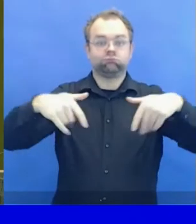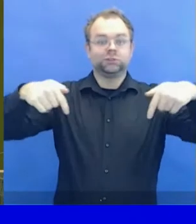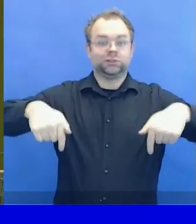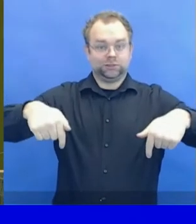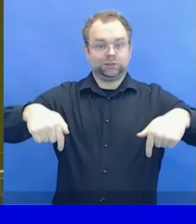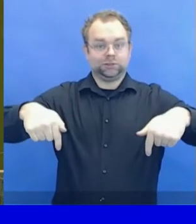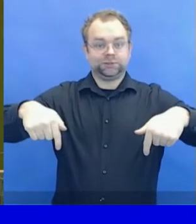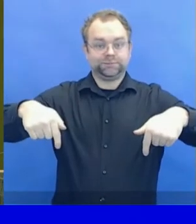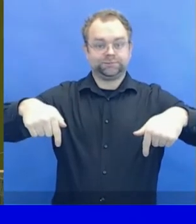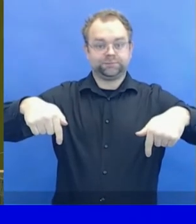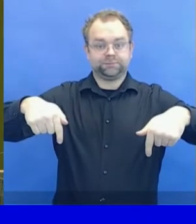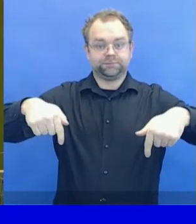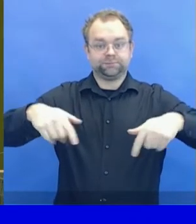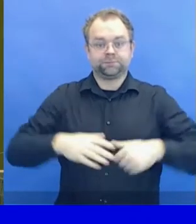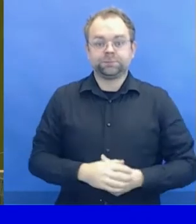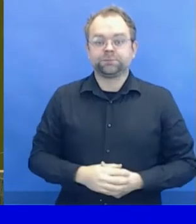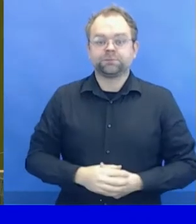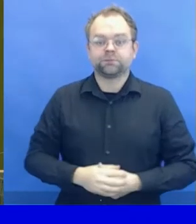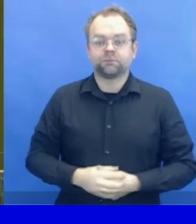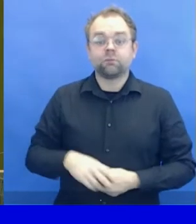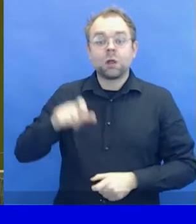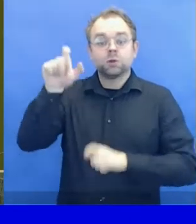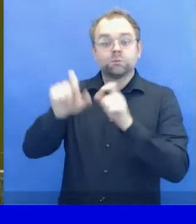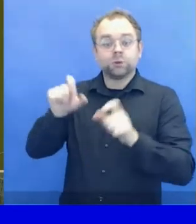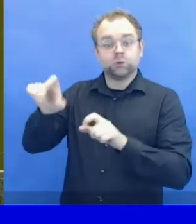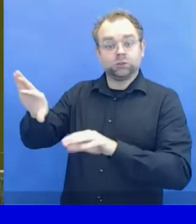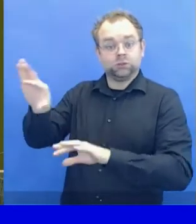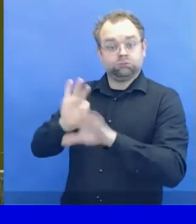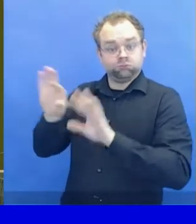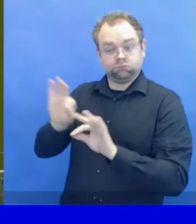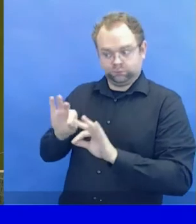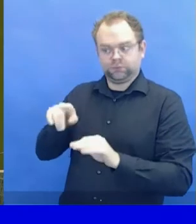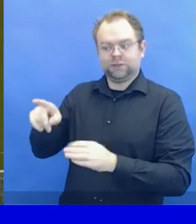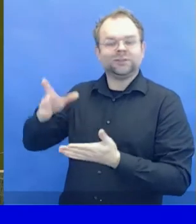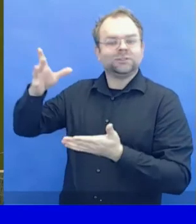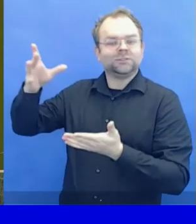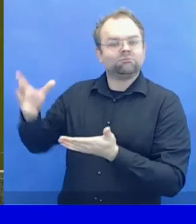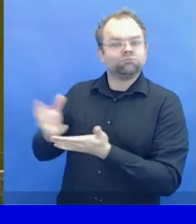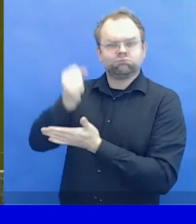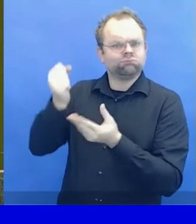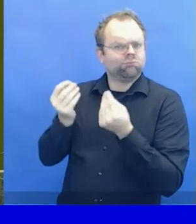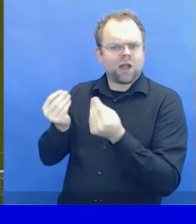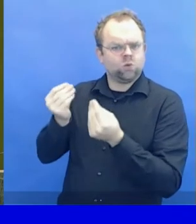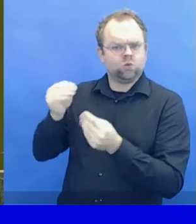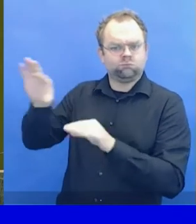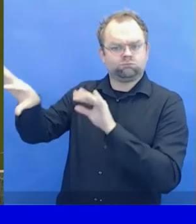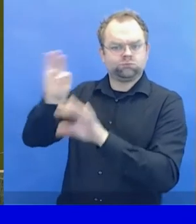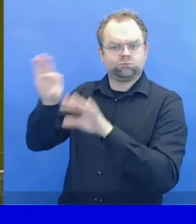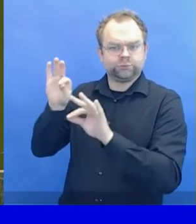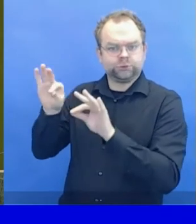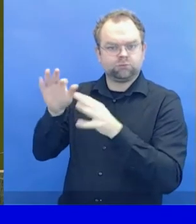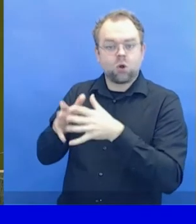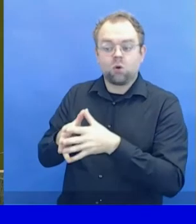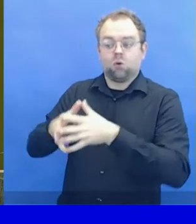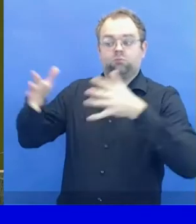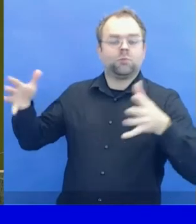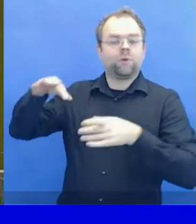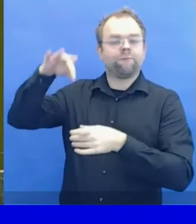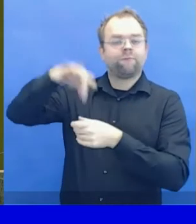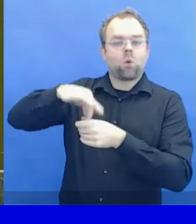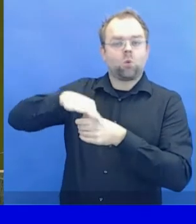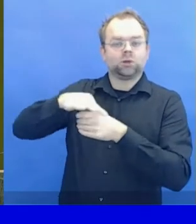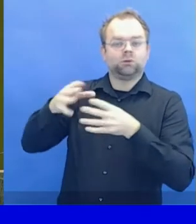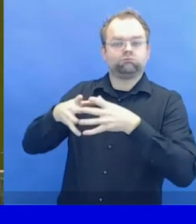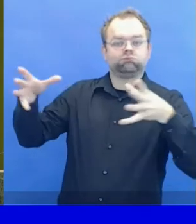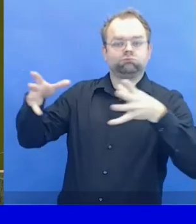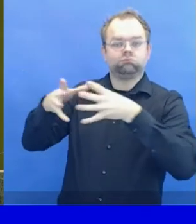Article 34, Paragraphs 3 and 4 provide that members serve in their personal capacity and shall be of